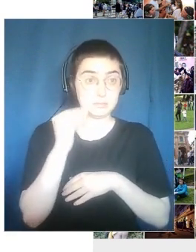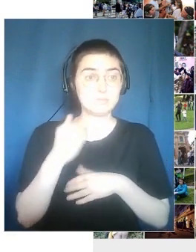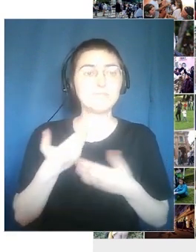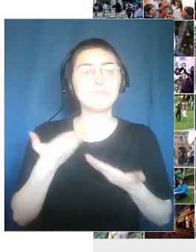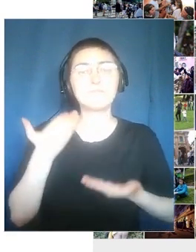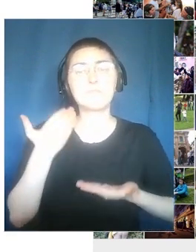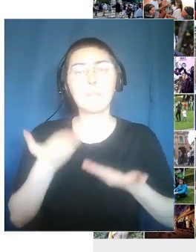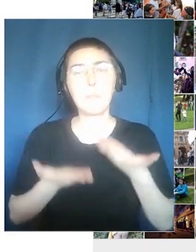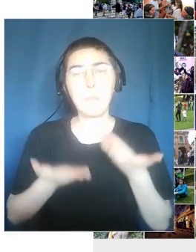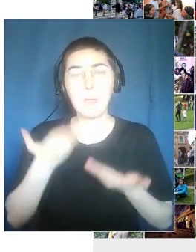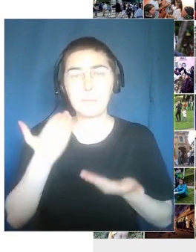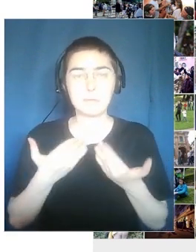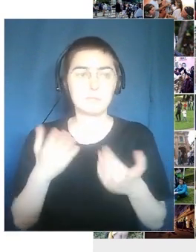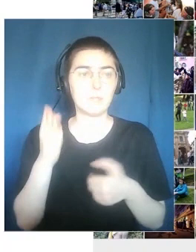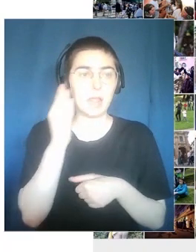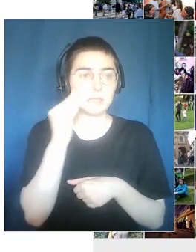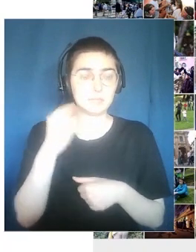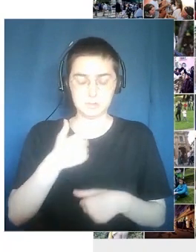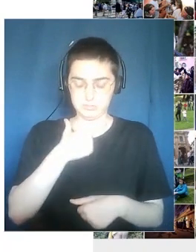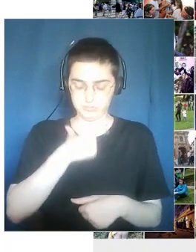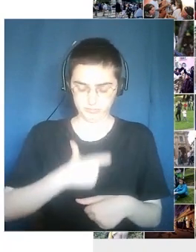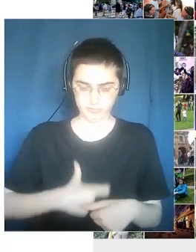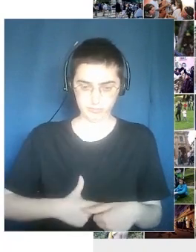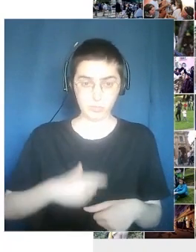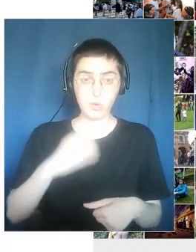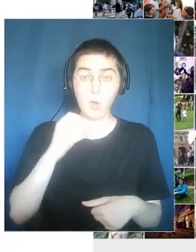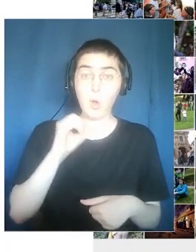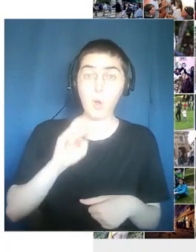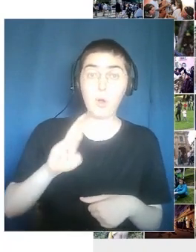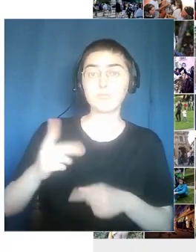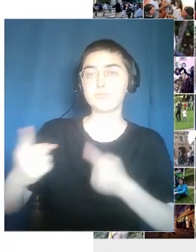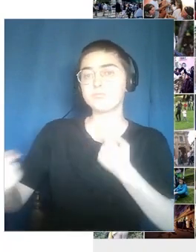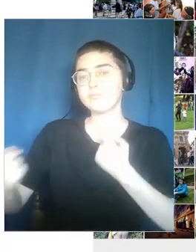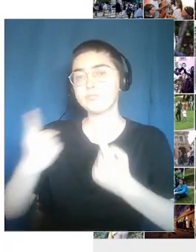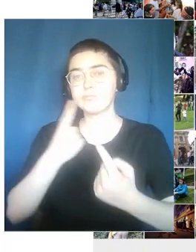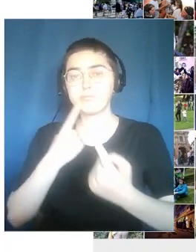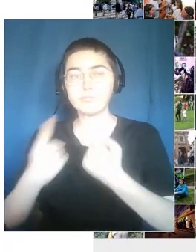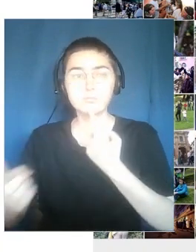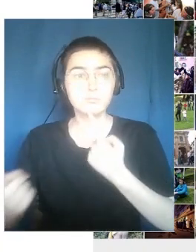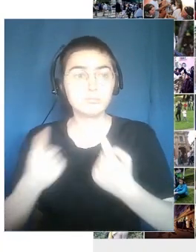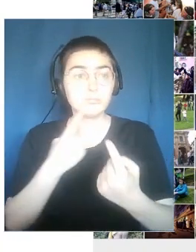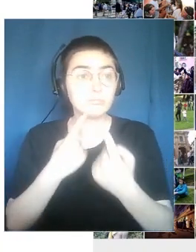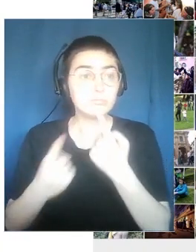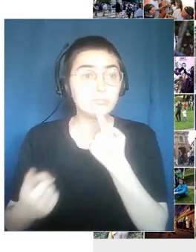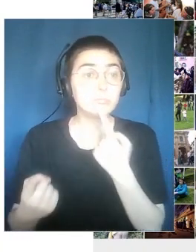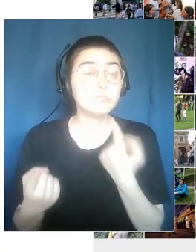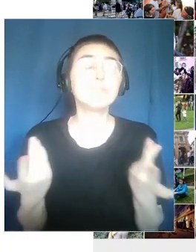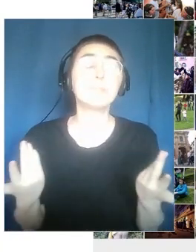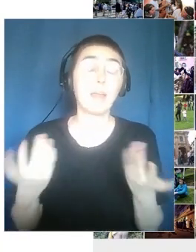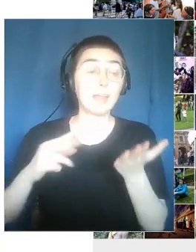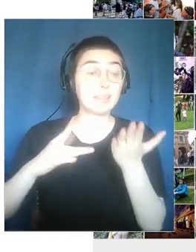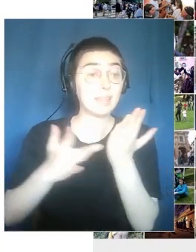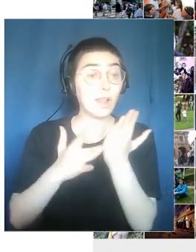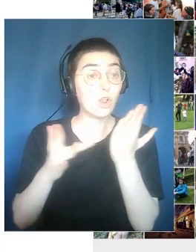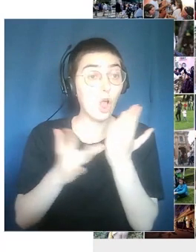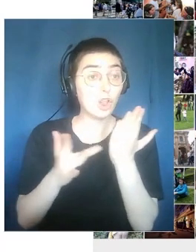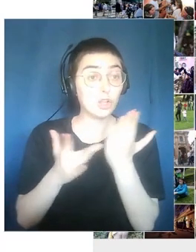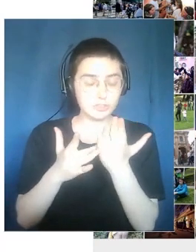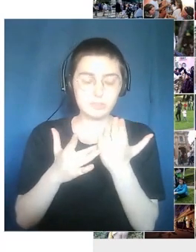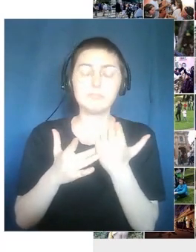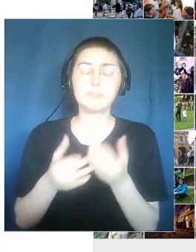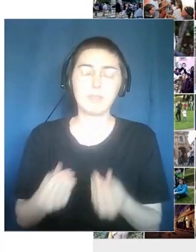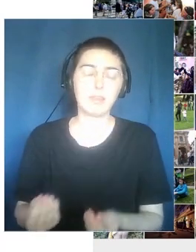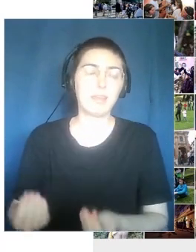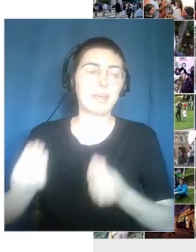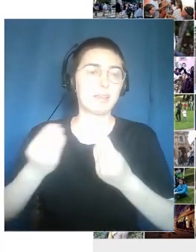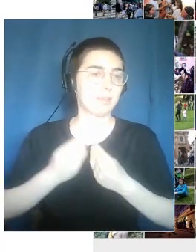be done through a concrete experience, a mutual dialogue, but it can be augmented and increased